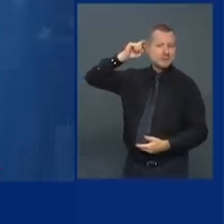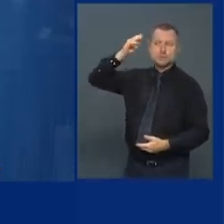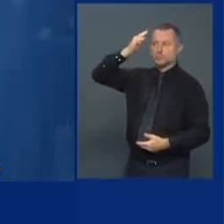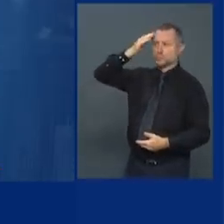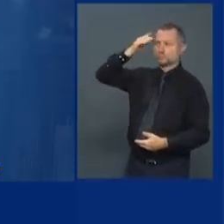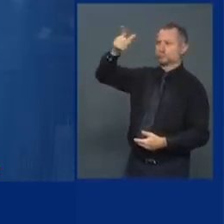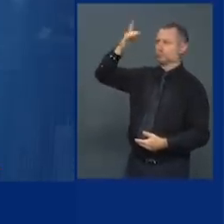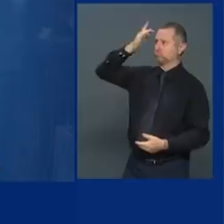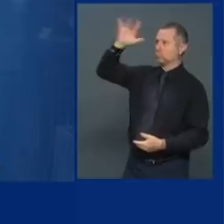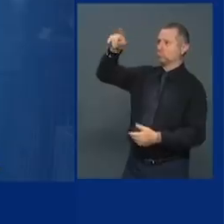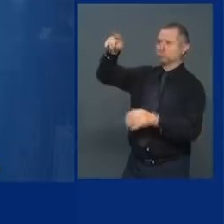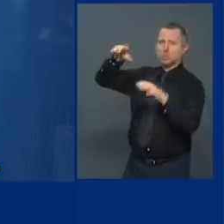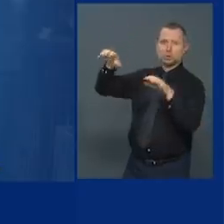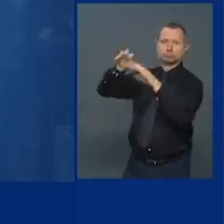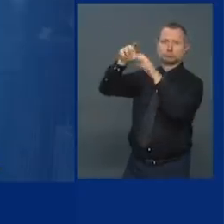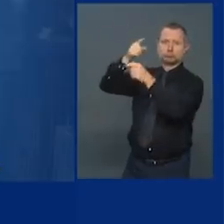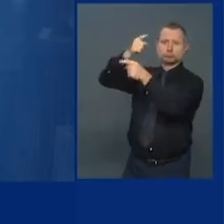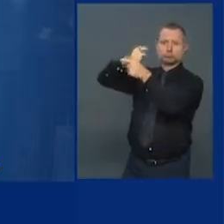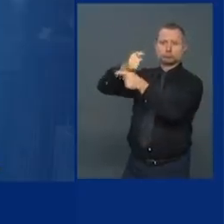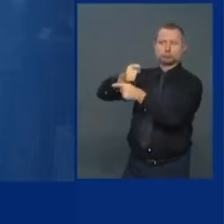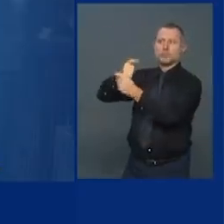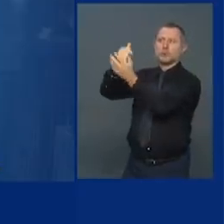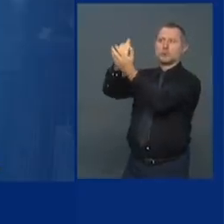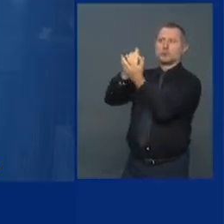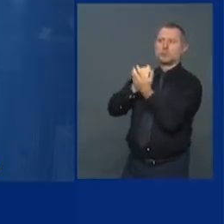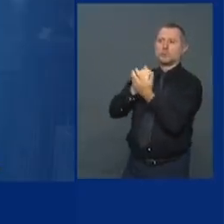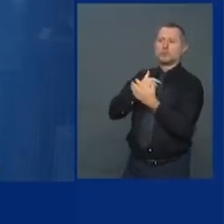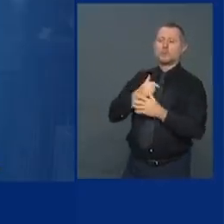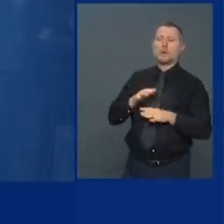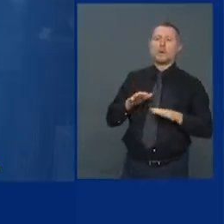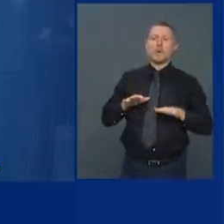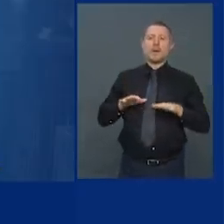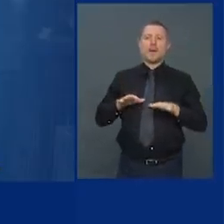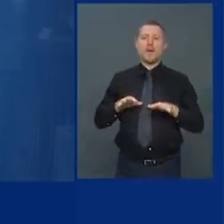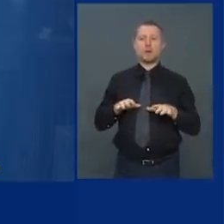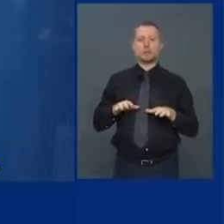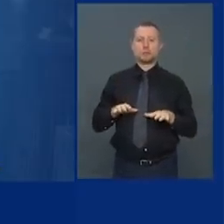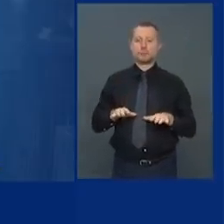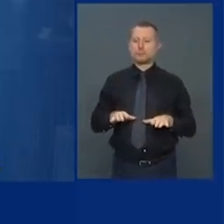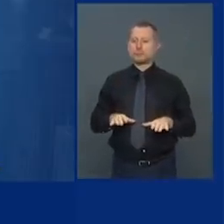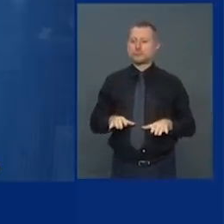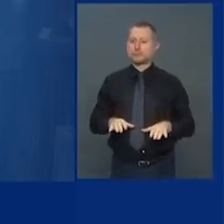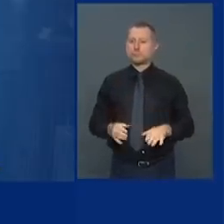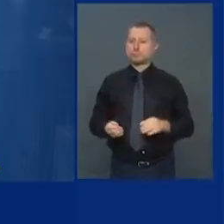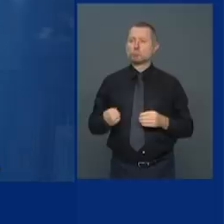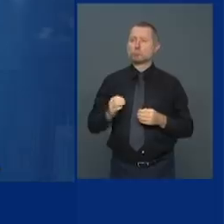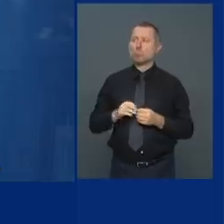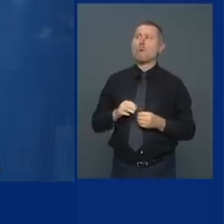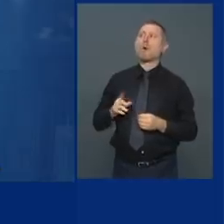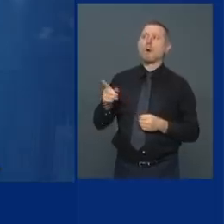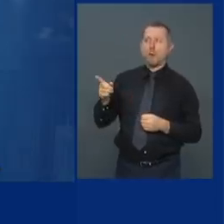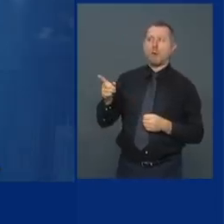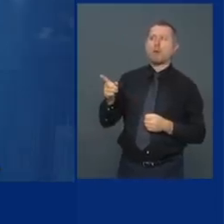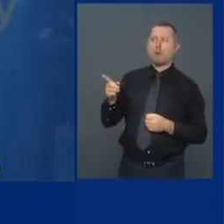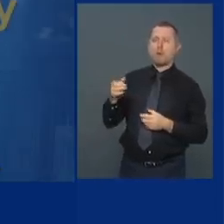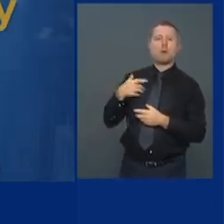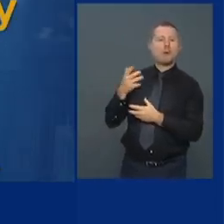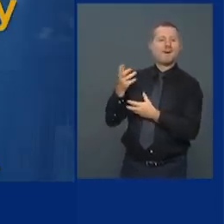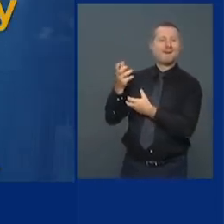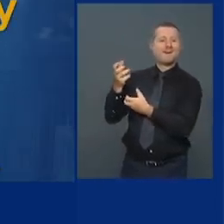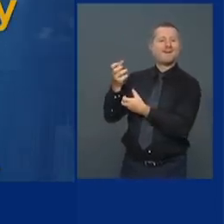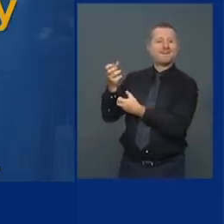taken. And that makes them calmer. When they are calmer and they have confidence, then they actually start to think more logically.